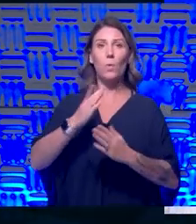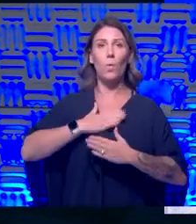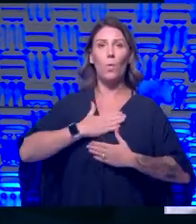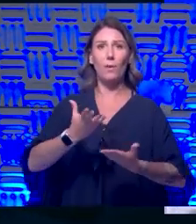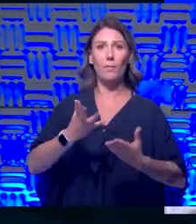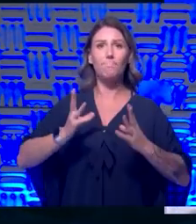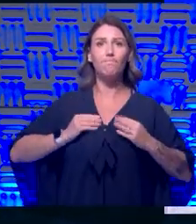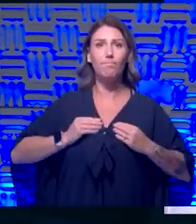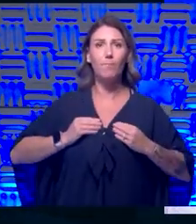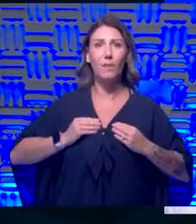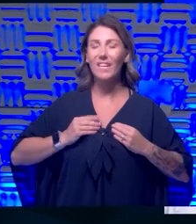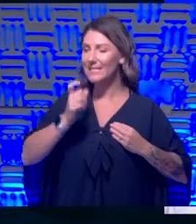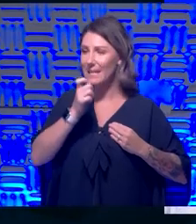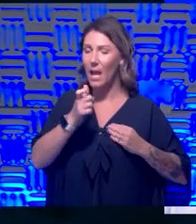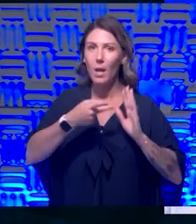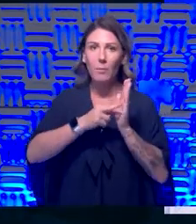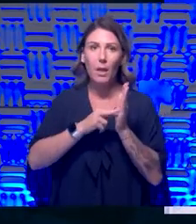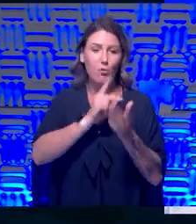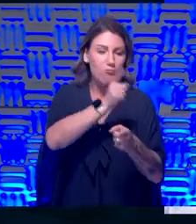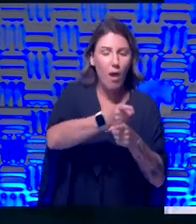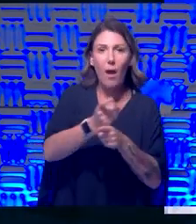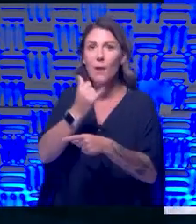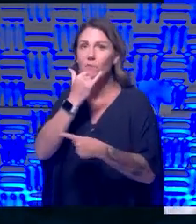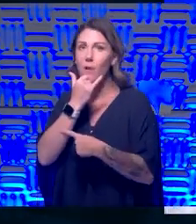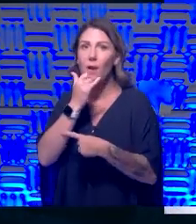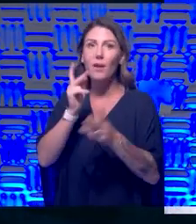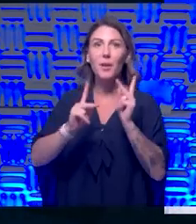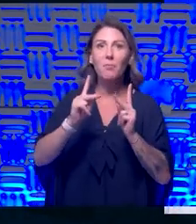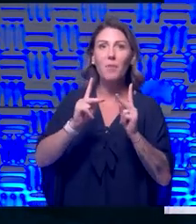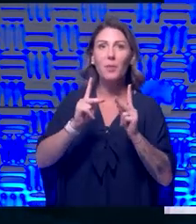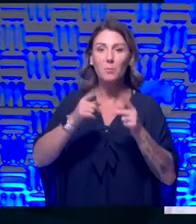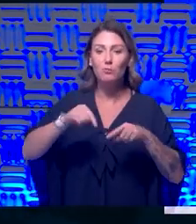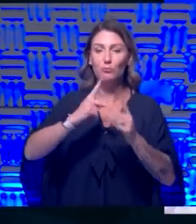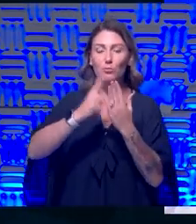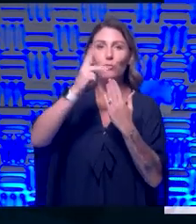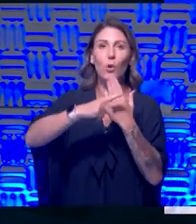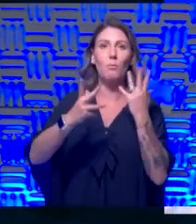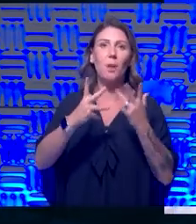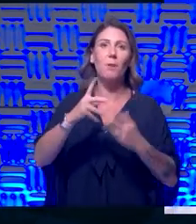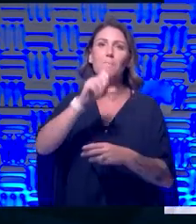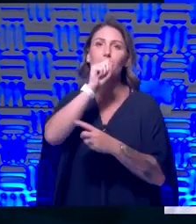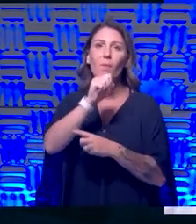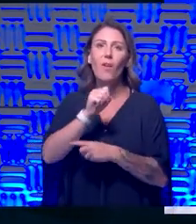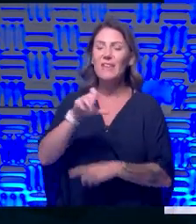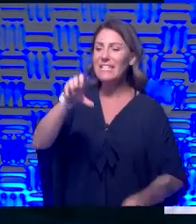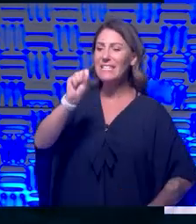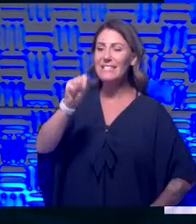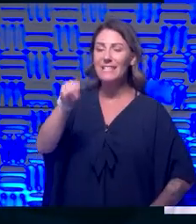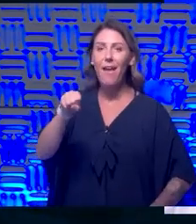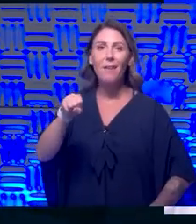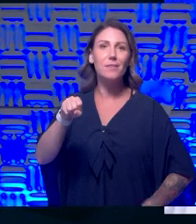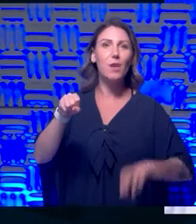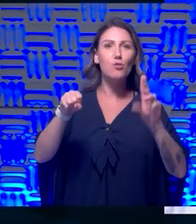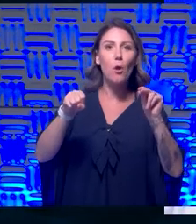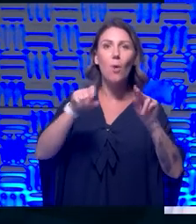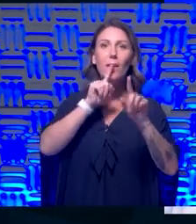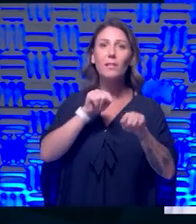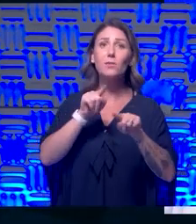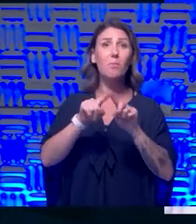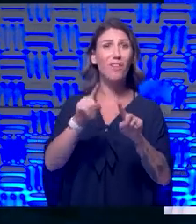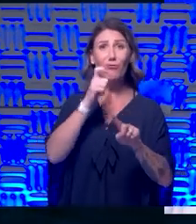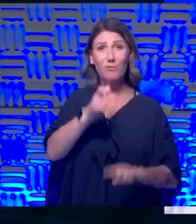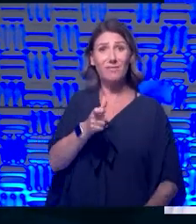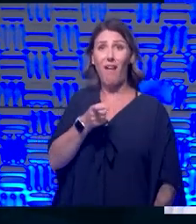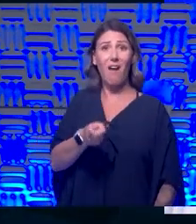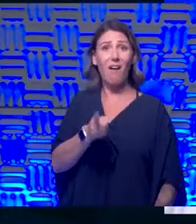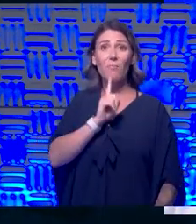and another thing wrong. And I know folks on our program probably would love to hear, uh, you know, yes, no answers, but there's really not a yes, no answer to